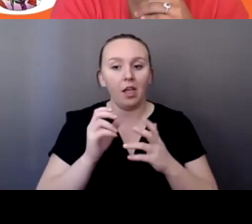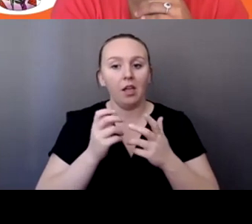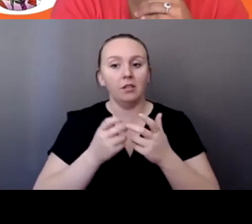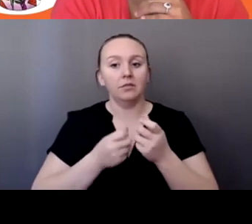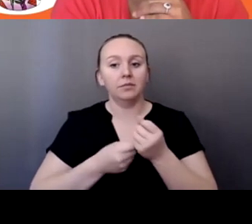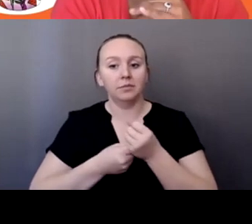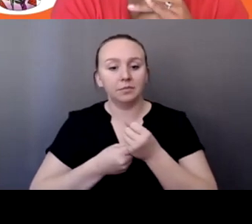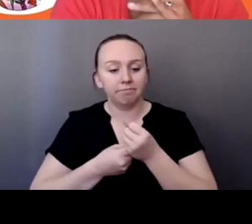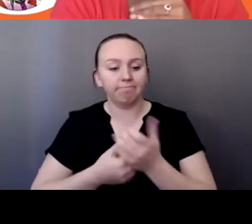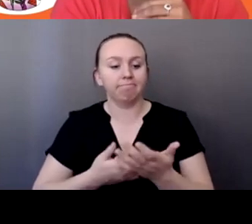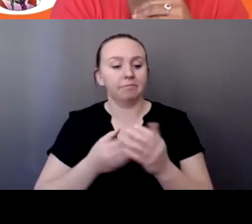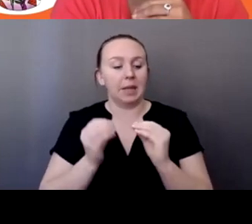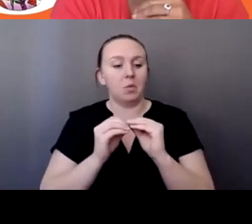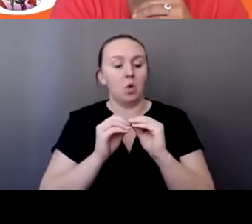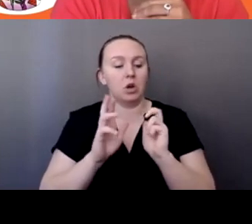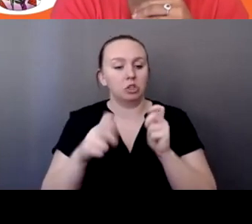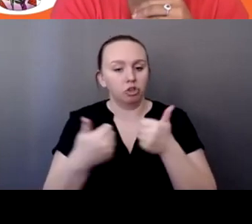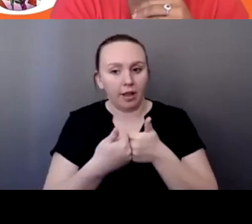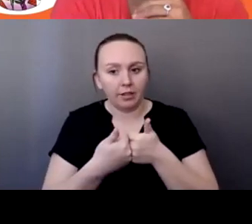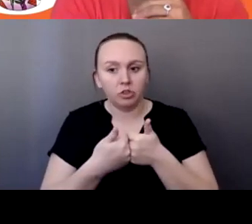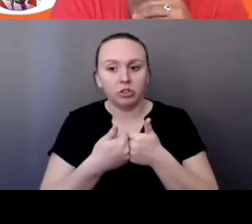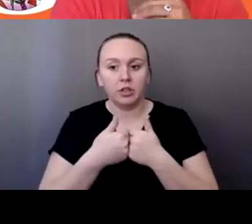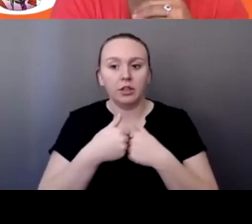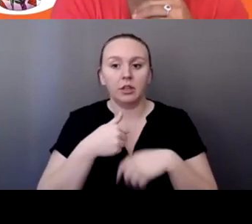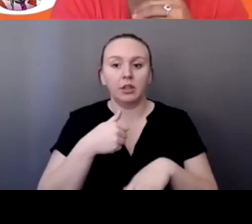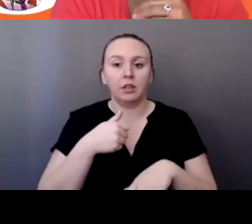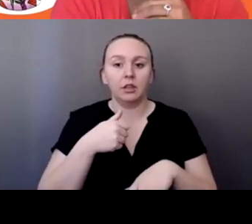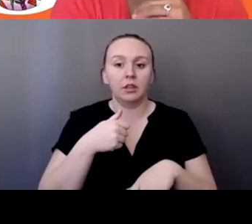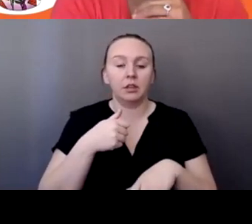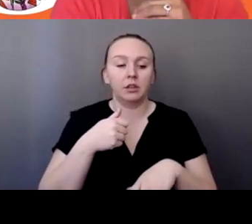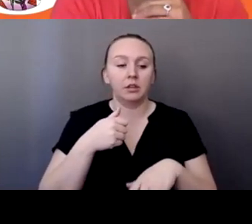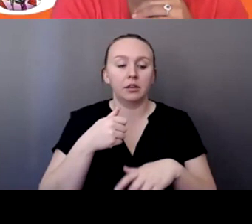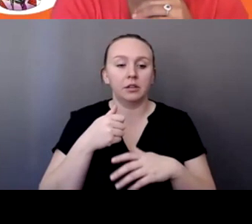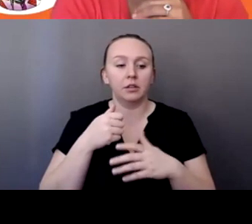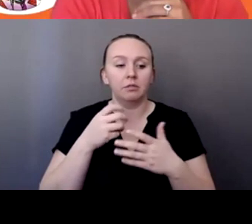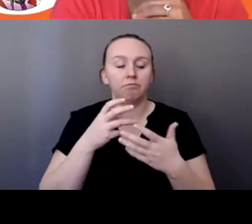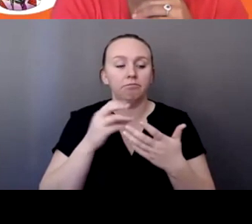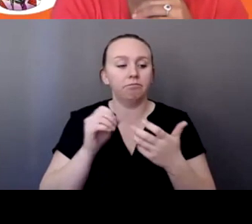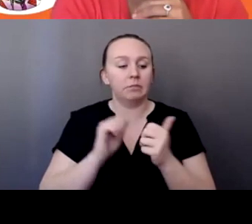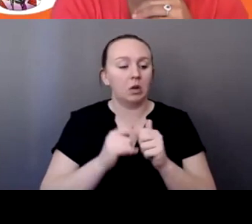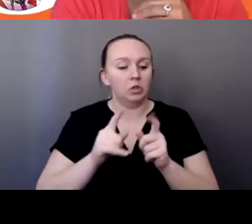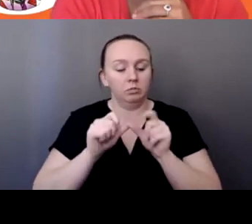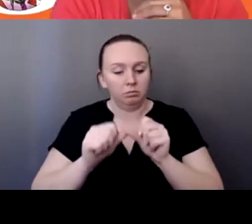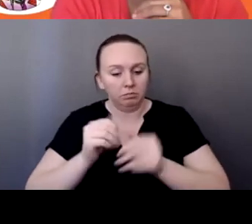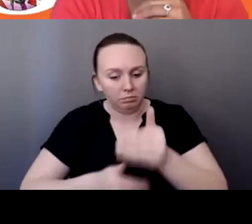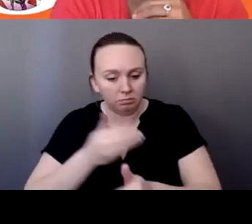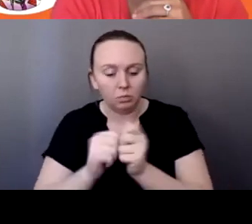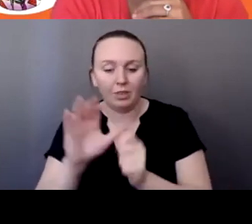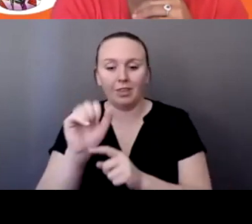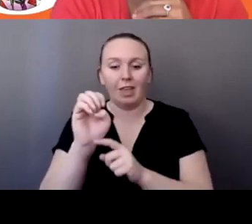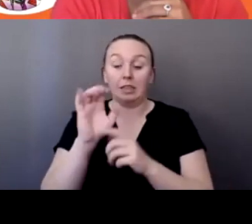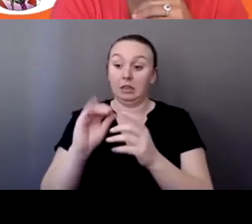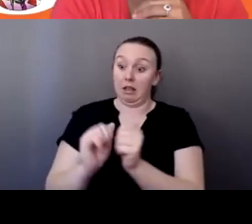do anything about the case to proceed with the case in the way that it could have been proceeded with it.